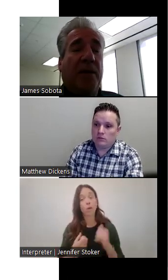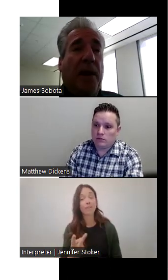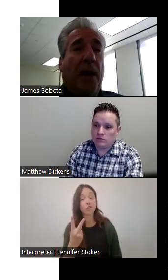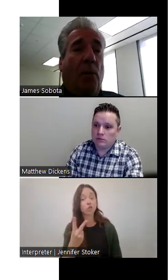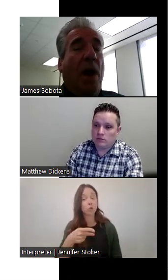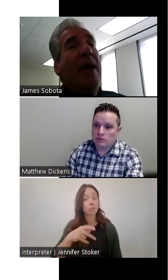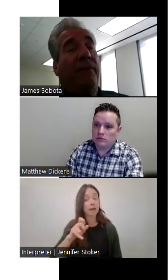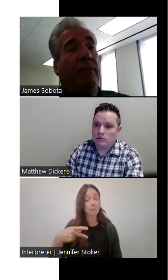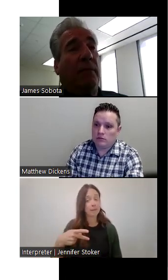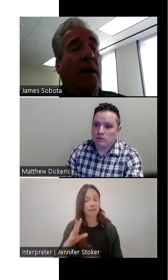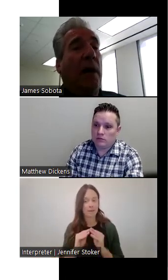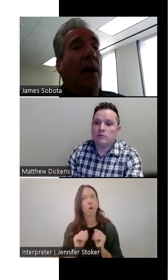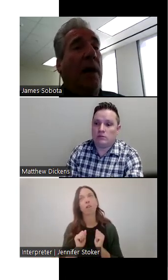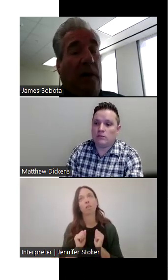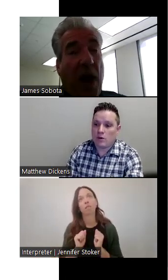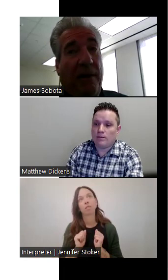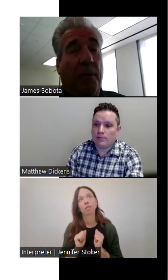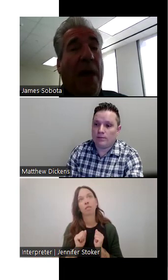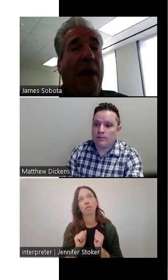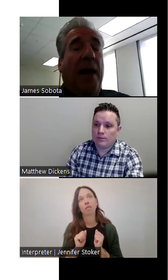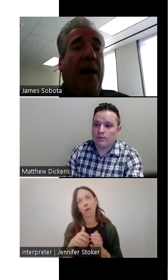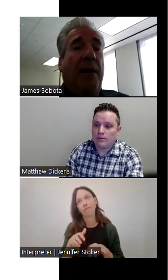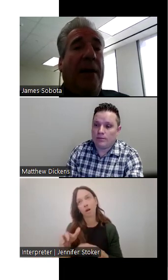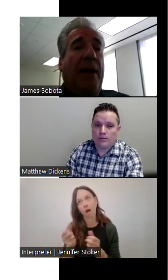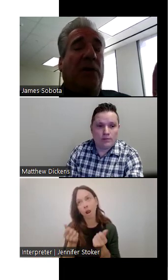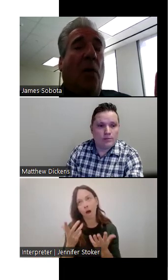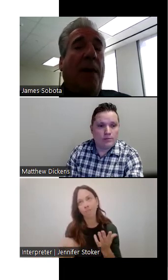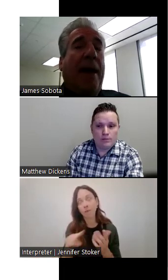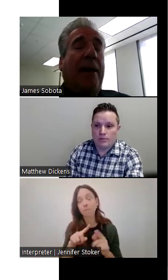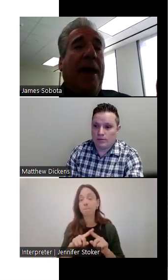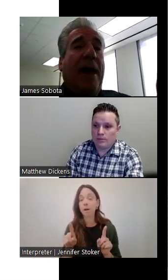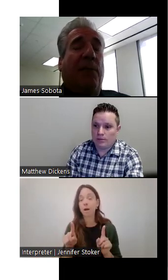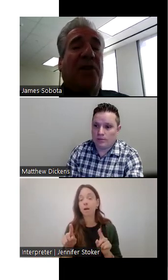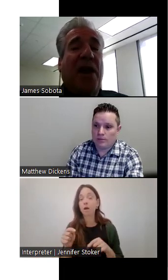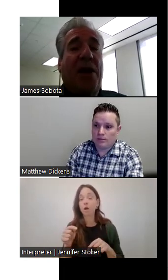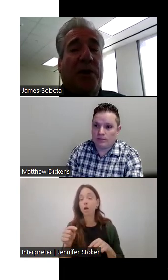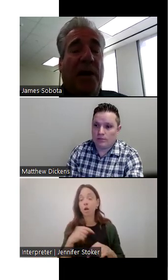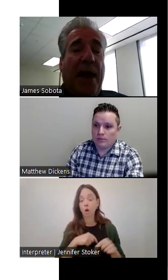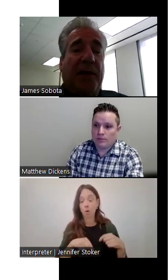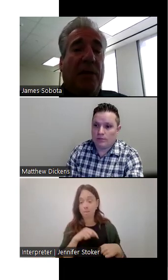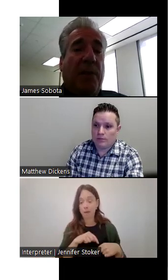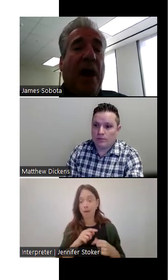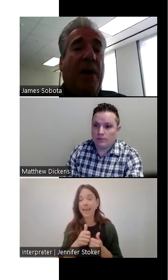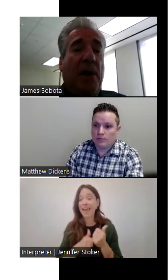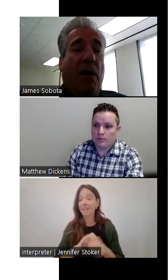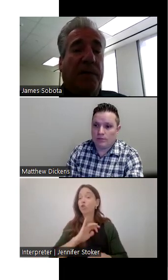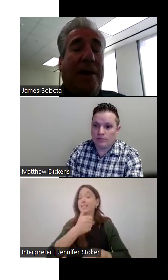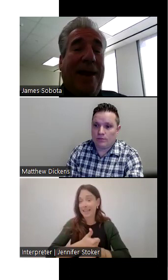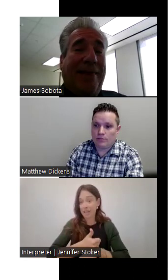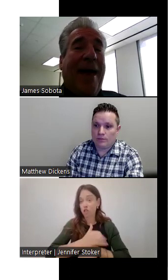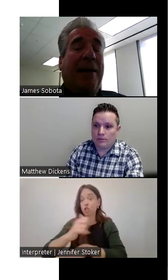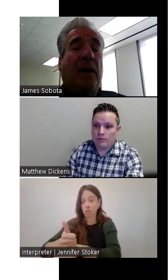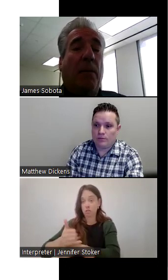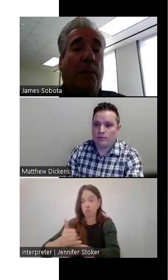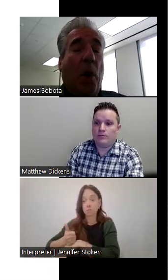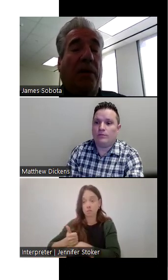meetings. Well, we have a lot of them. Uh, and, and just going back, every station has a PIP officer